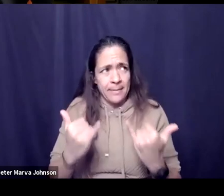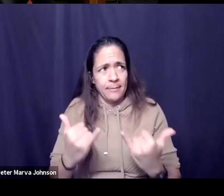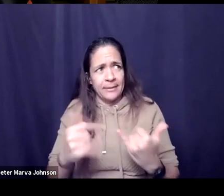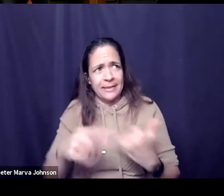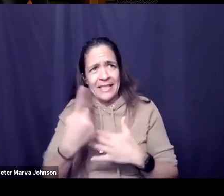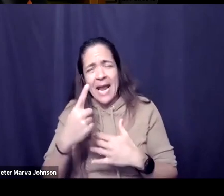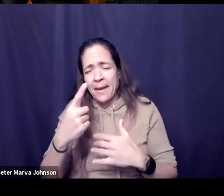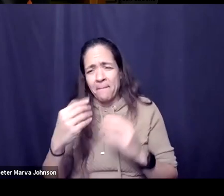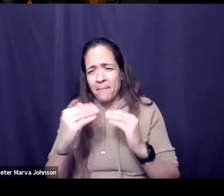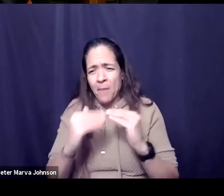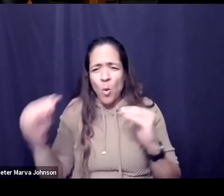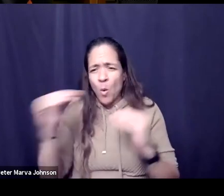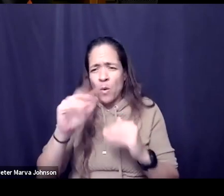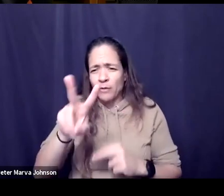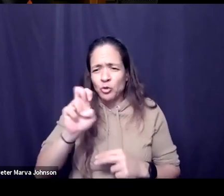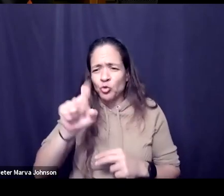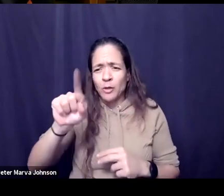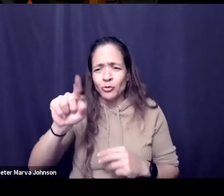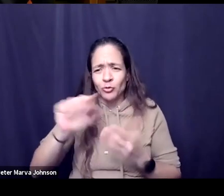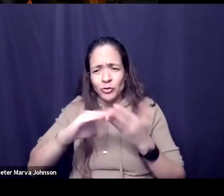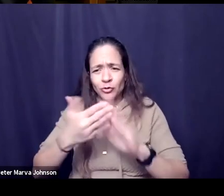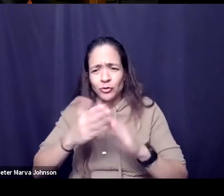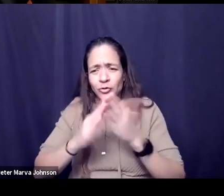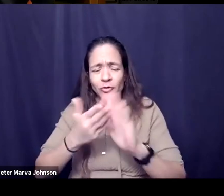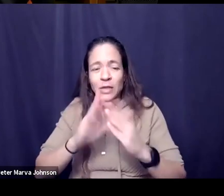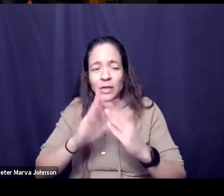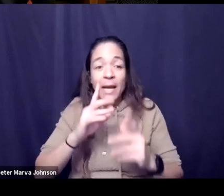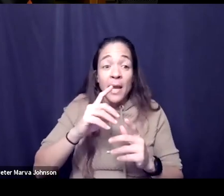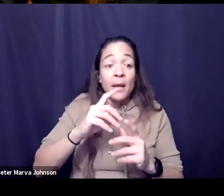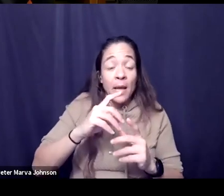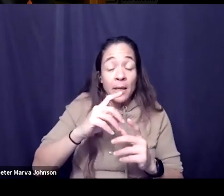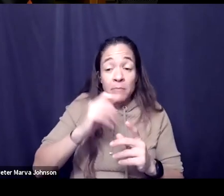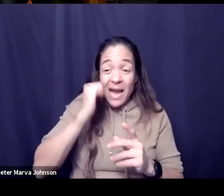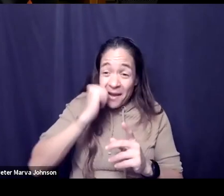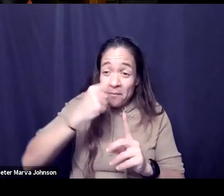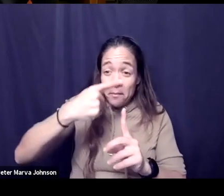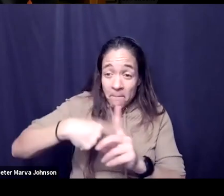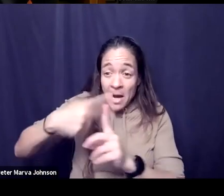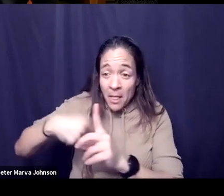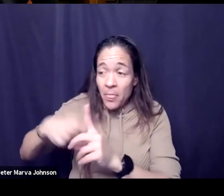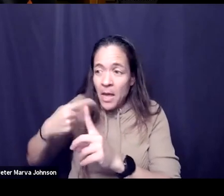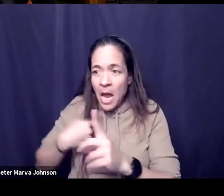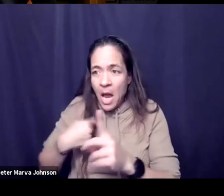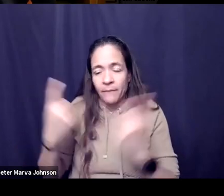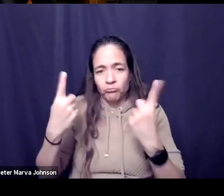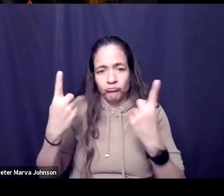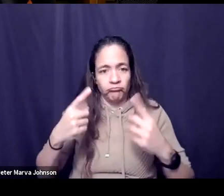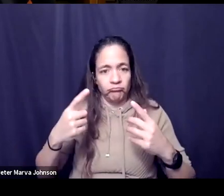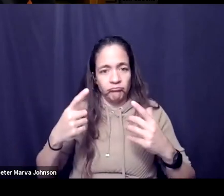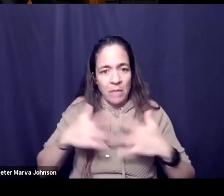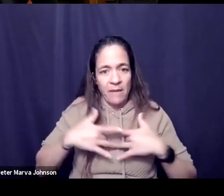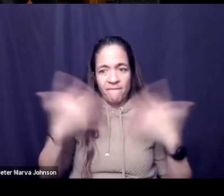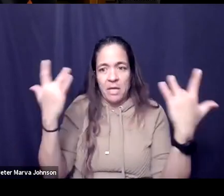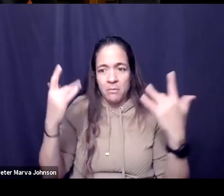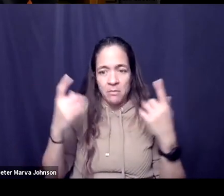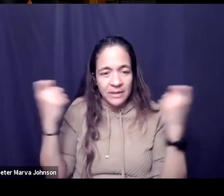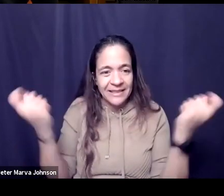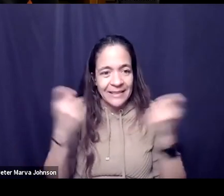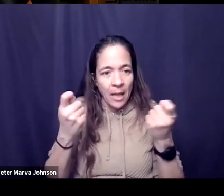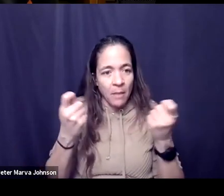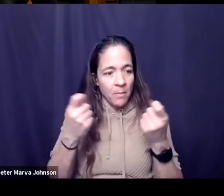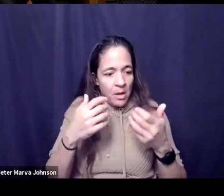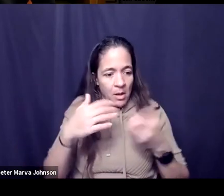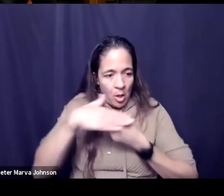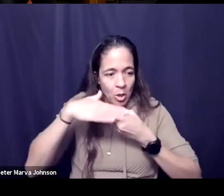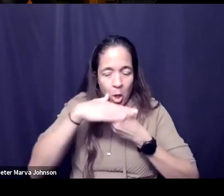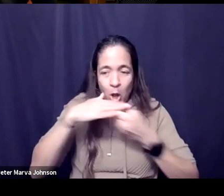cities there every single month there is a uh an event uh celebrating the local creative community with